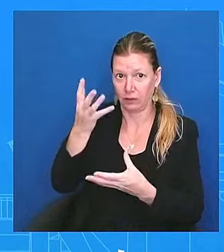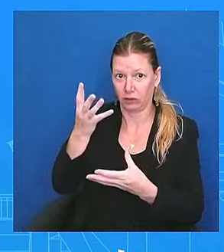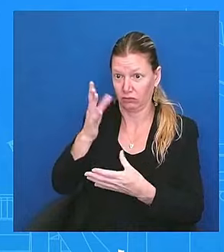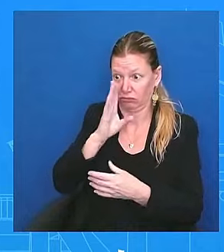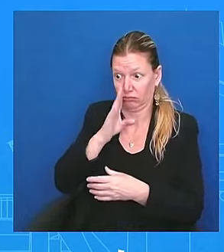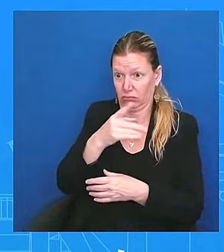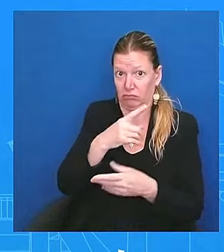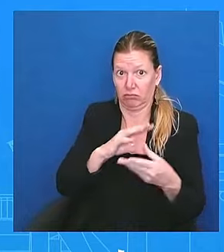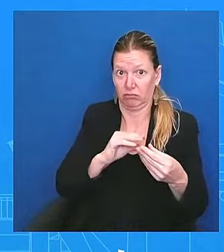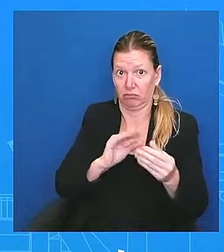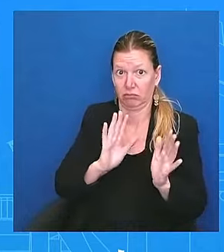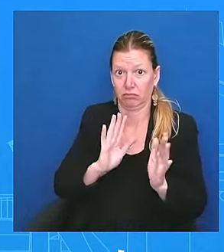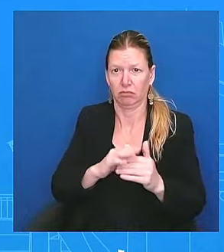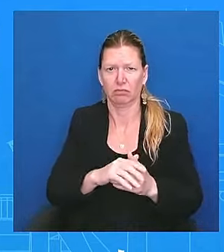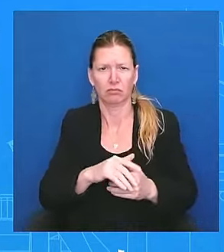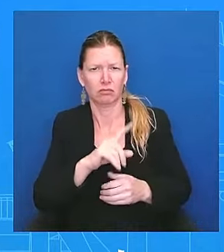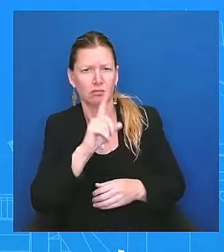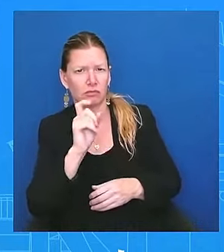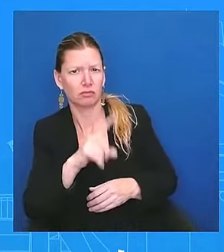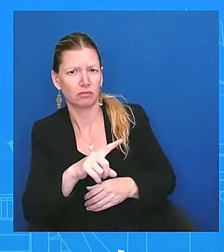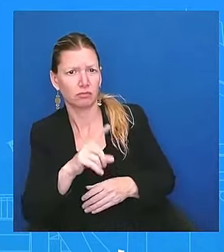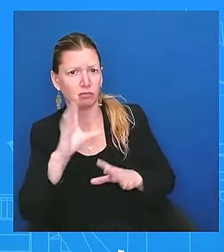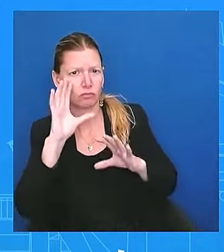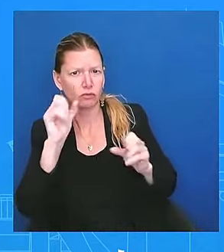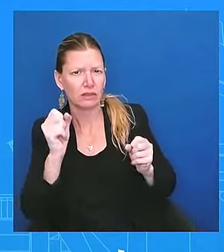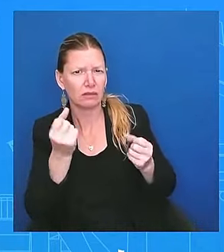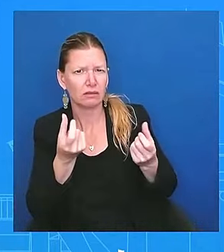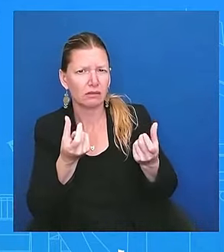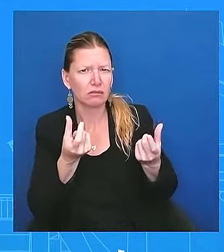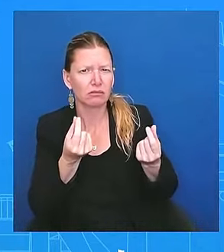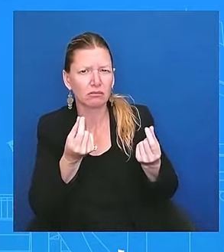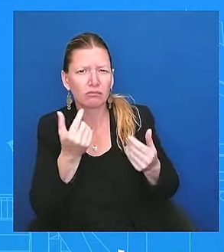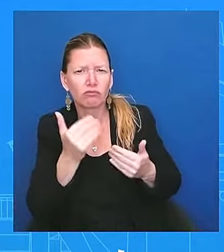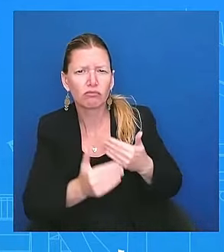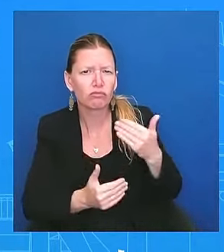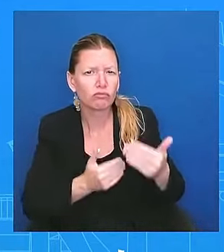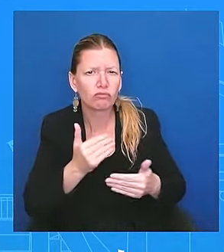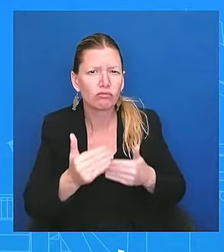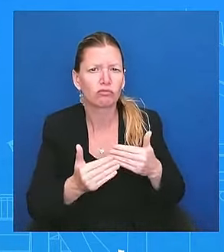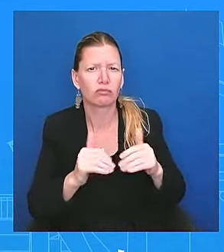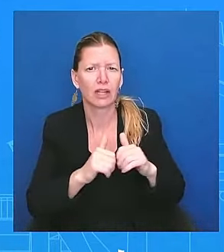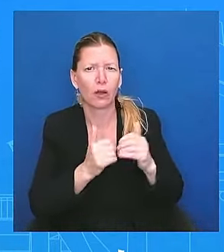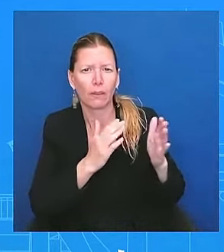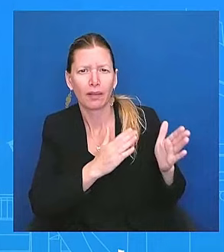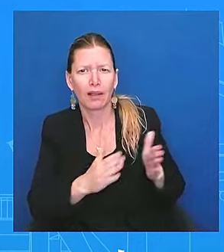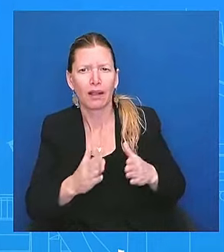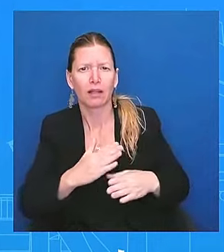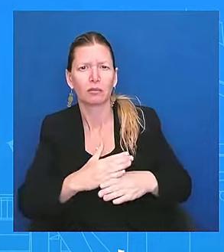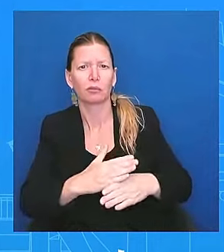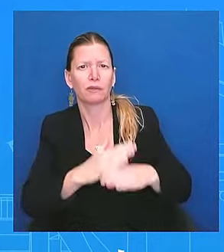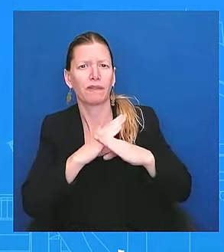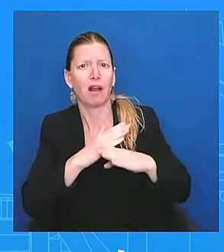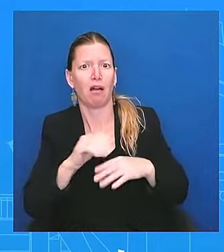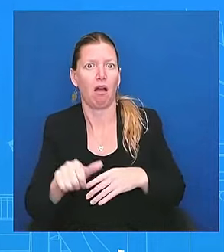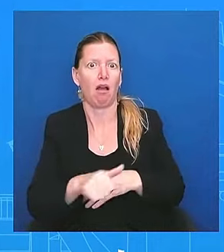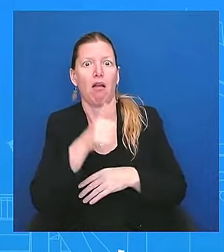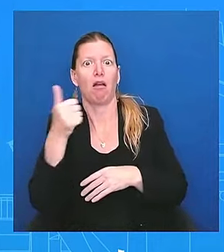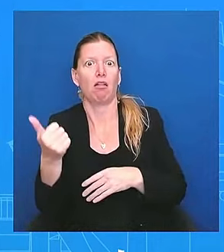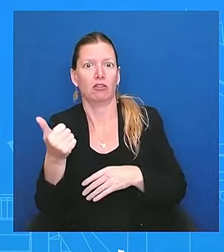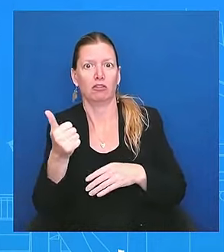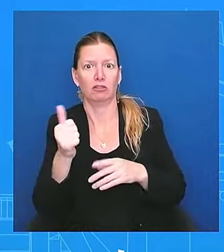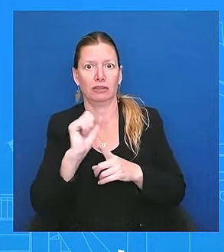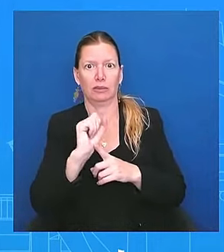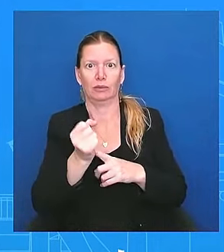or would you as a team plan to try to prevent another episode in public that would be deemed worrisome?